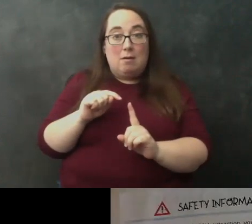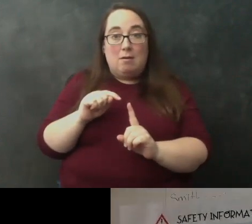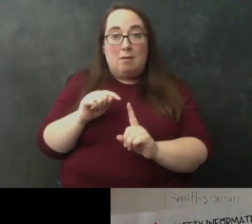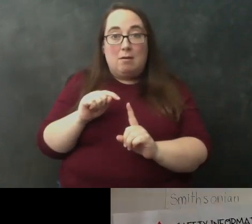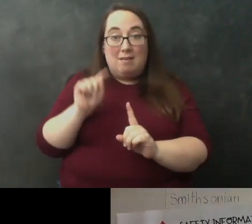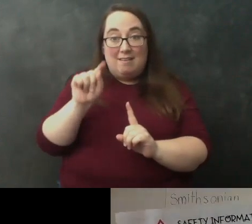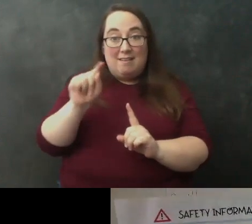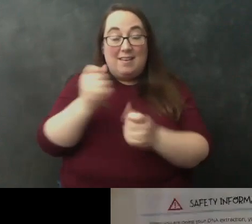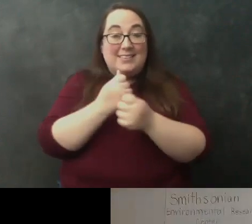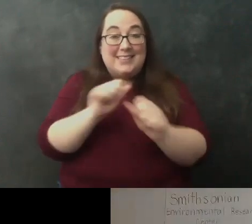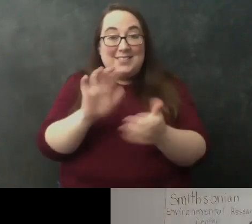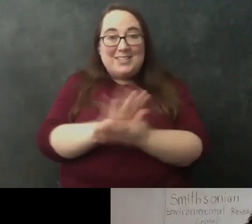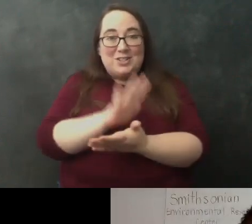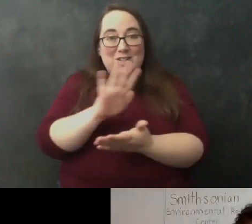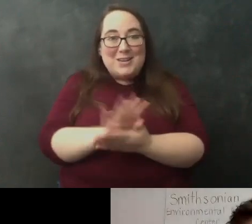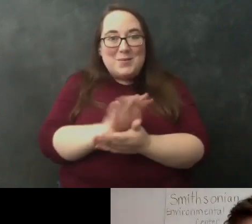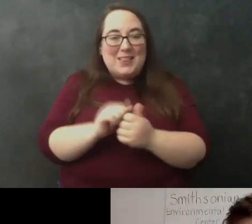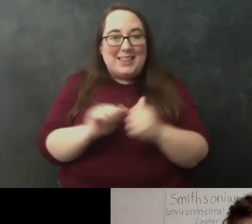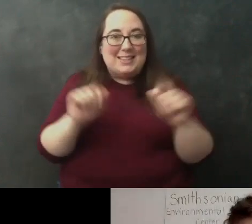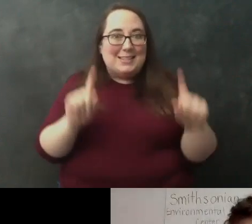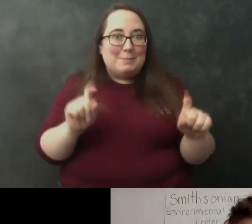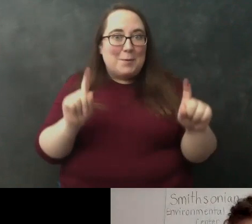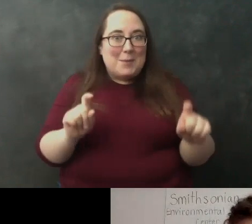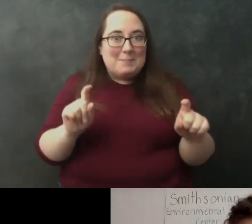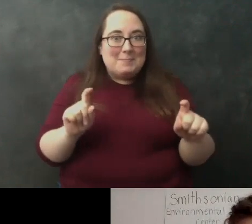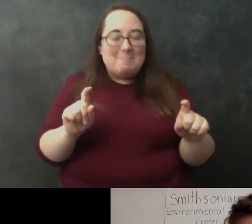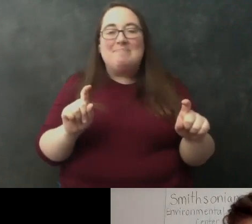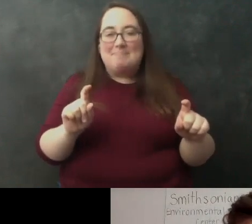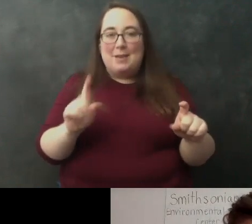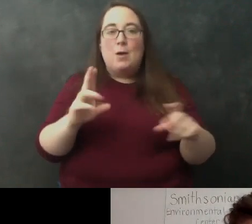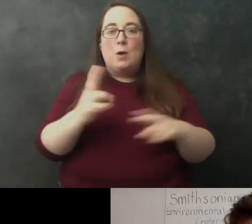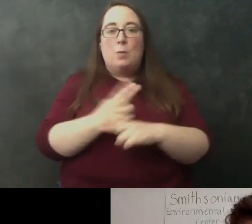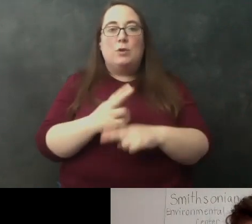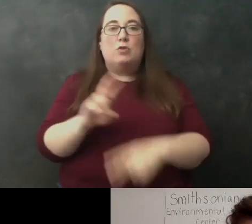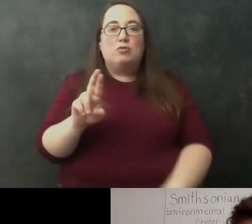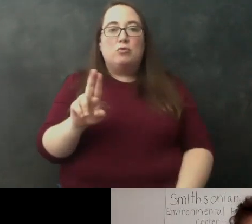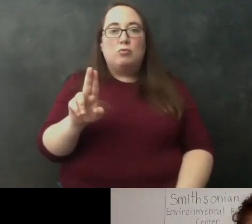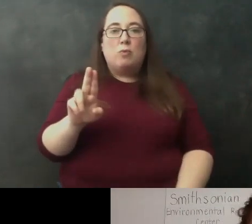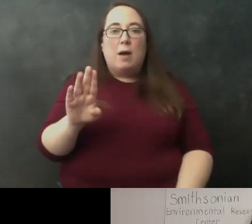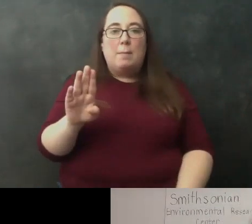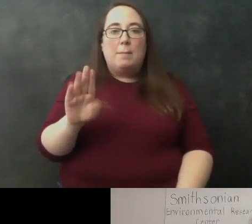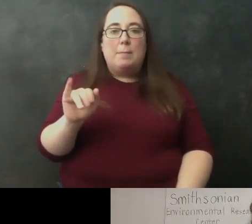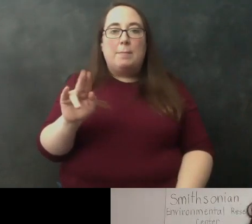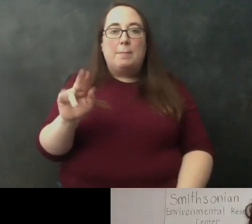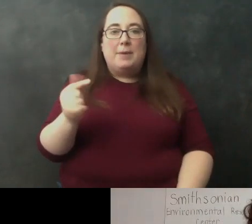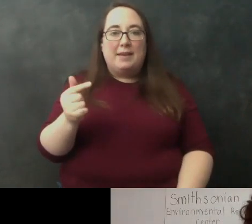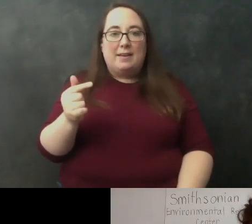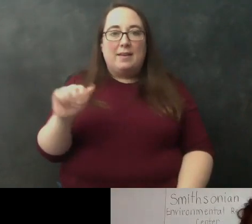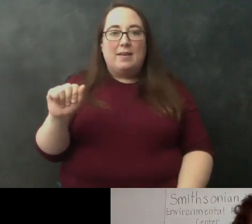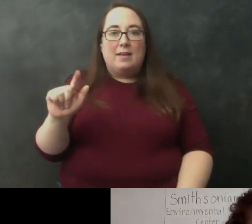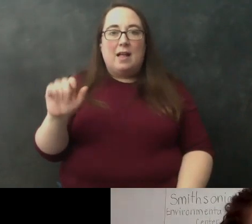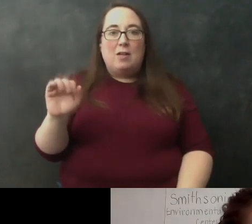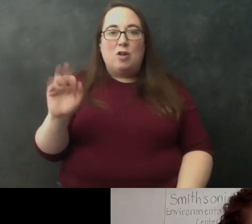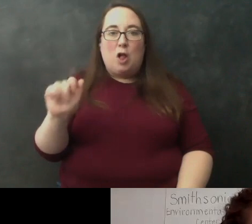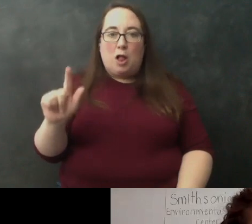with this specific experiment we're going to be using rubbing alcohol which can be it can be dangerous so